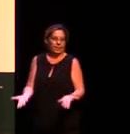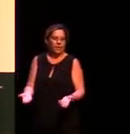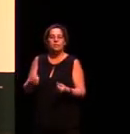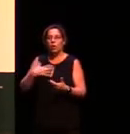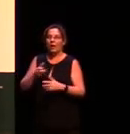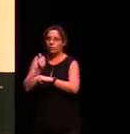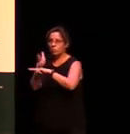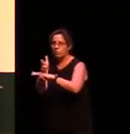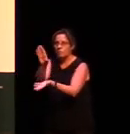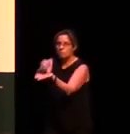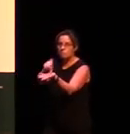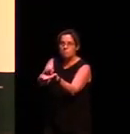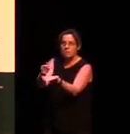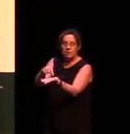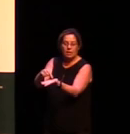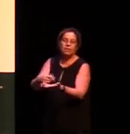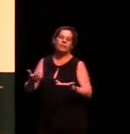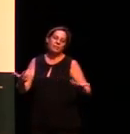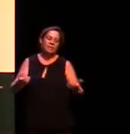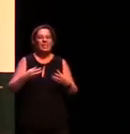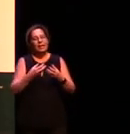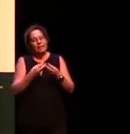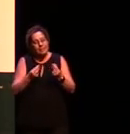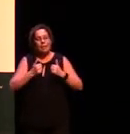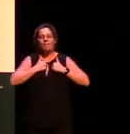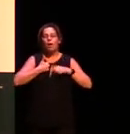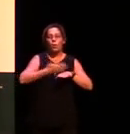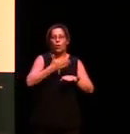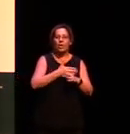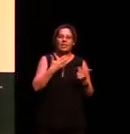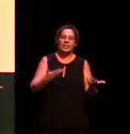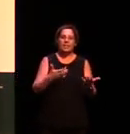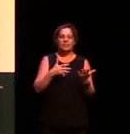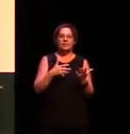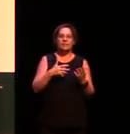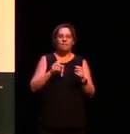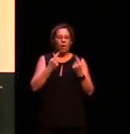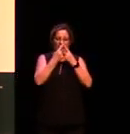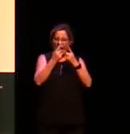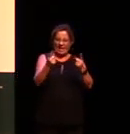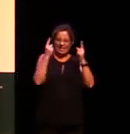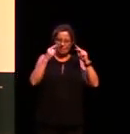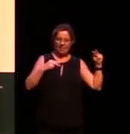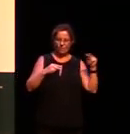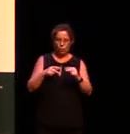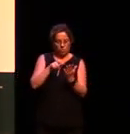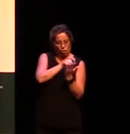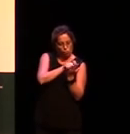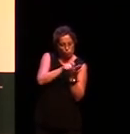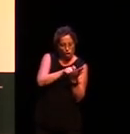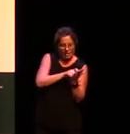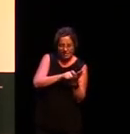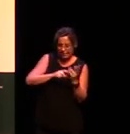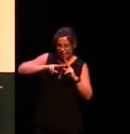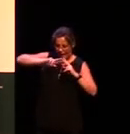recorded it and some of the work I do is on the academic side so writing grammatical descriptions that Nick was talking about but